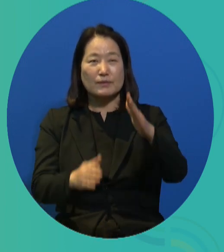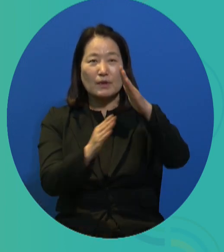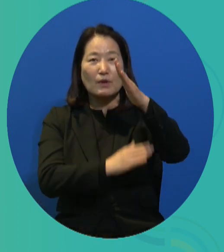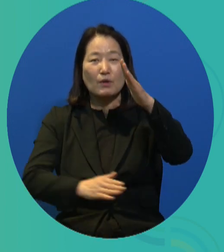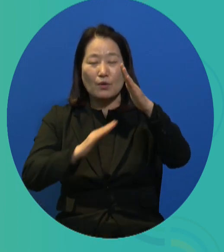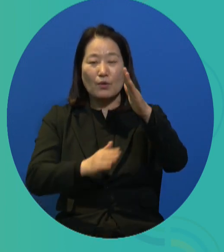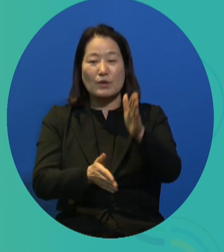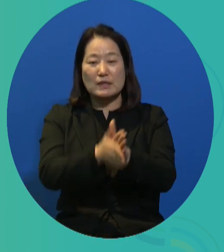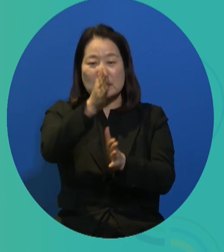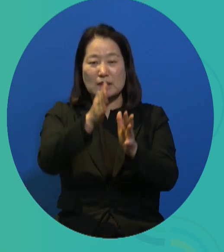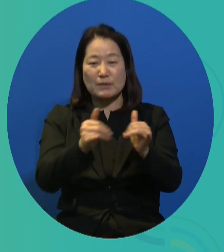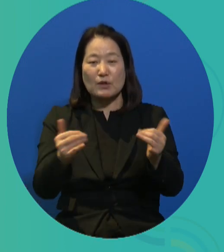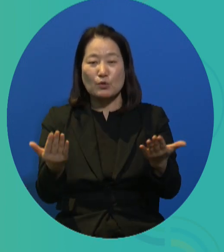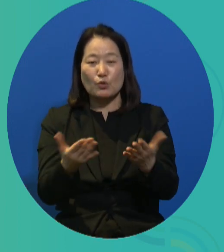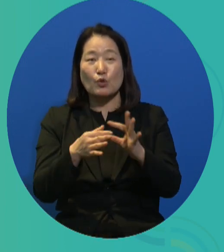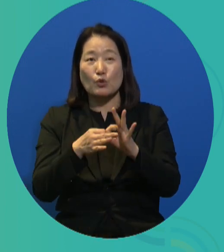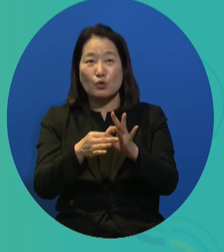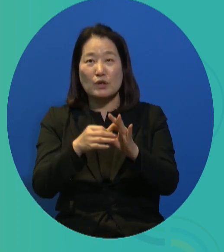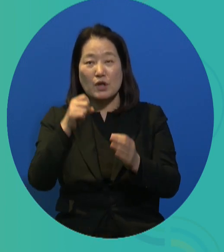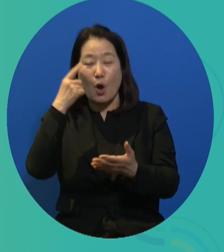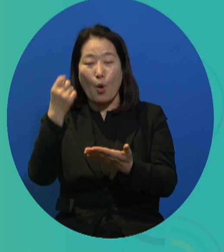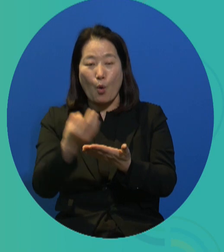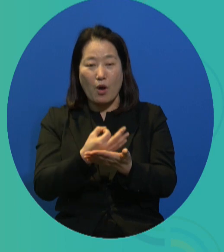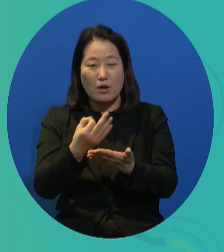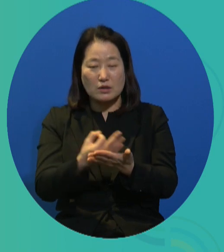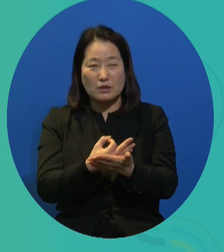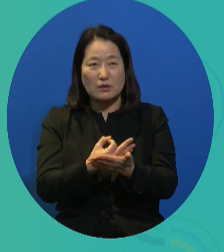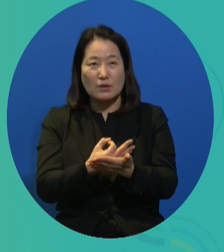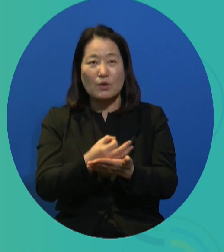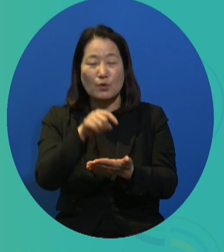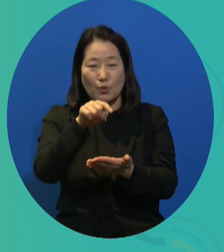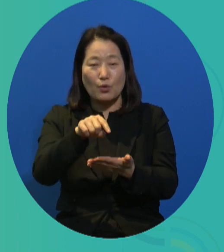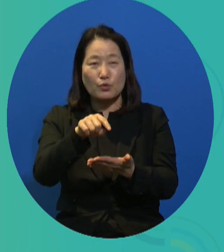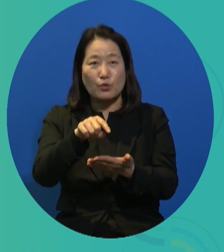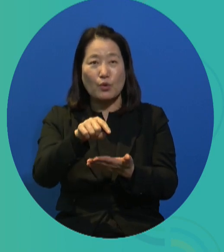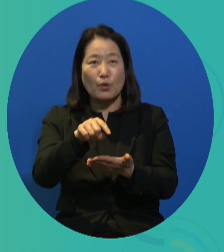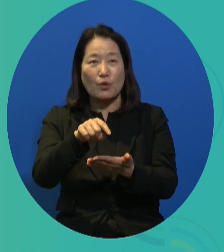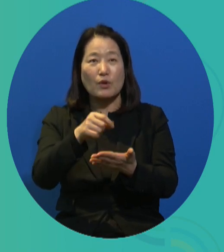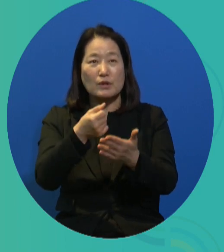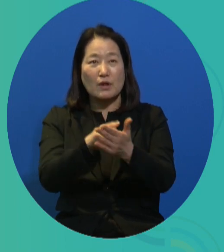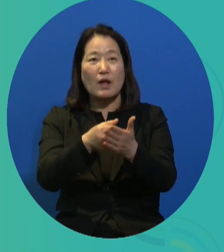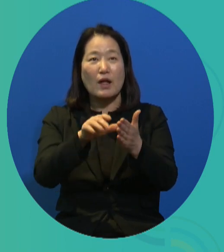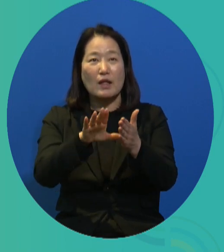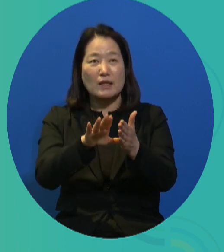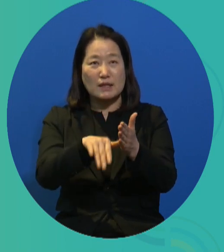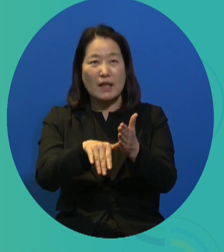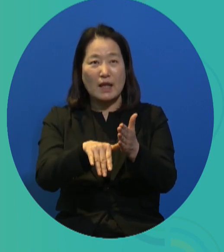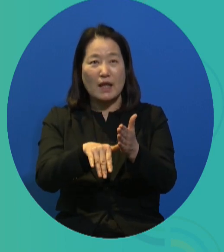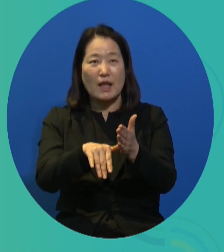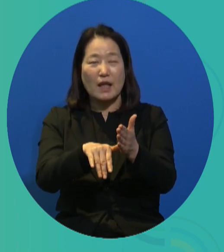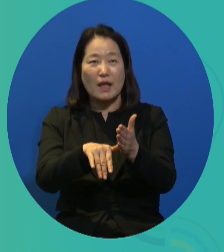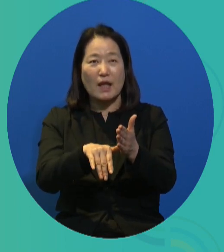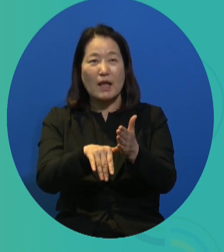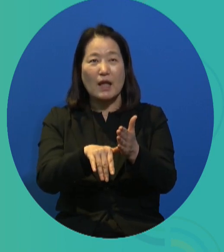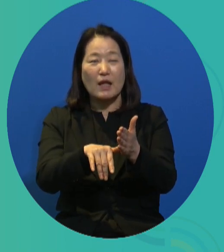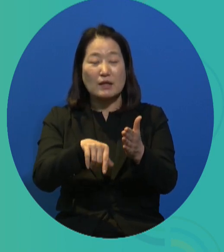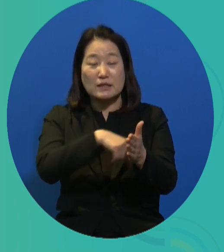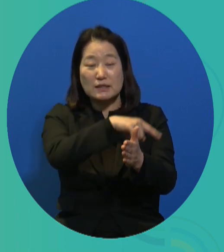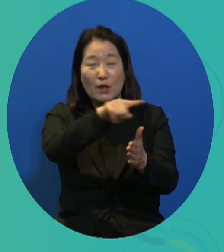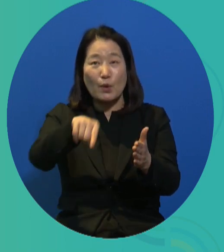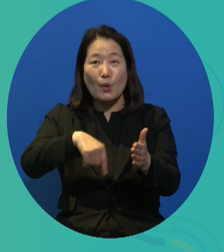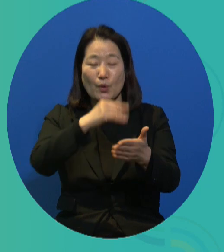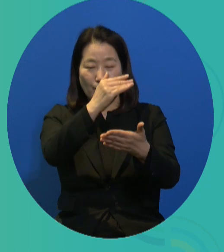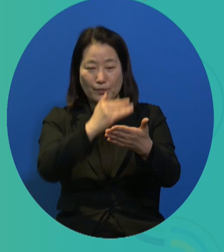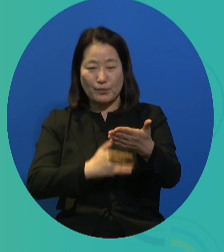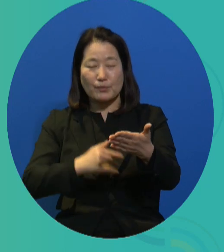for severely disabled persons. The compensation for public citizen work should be living wages, and I agree with